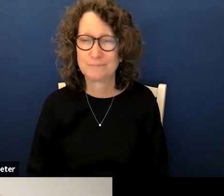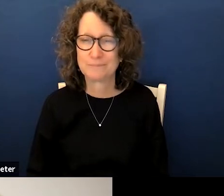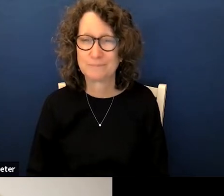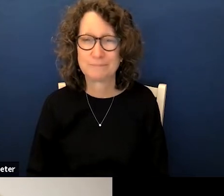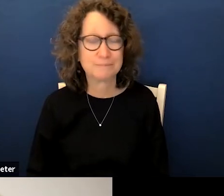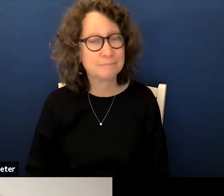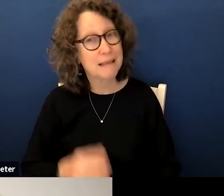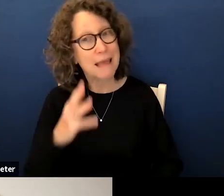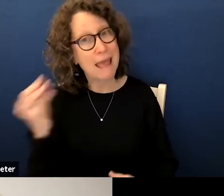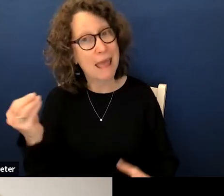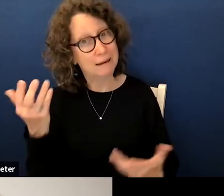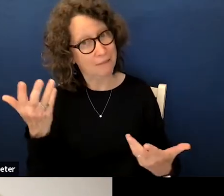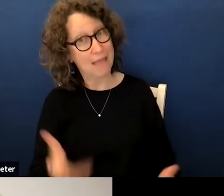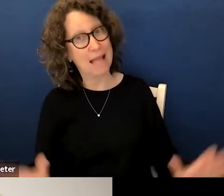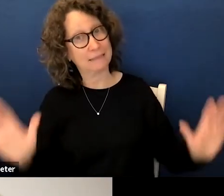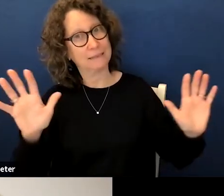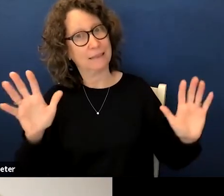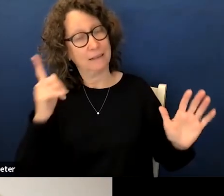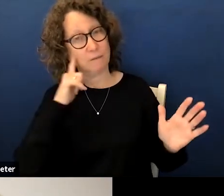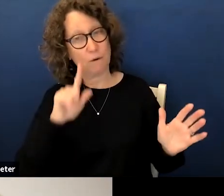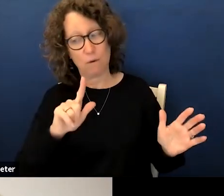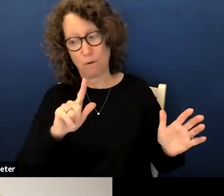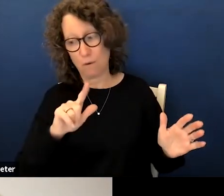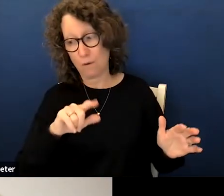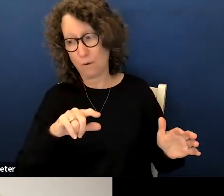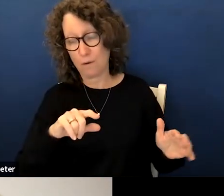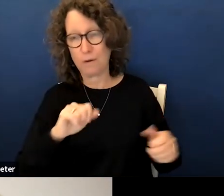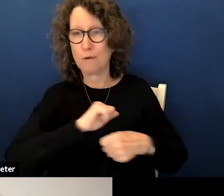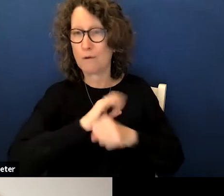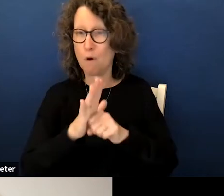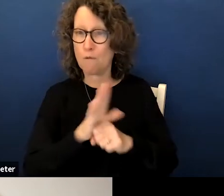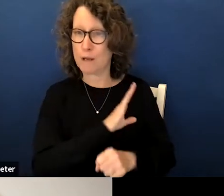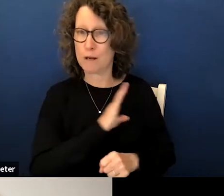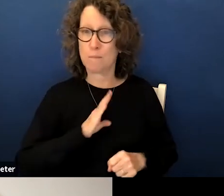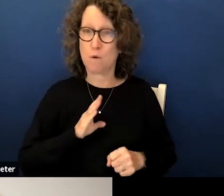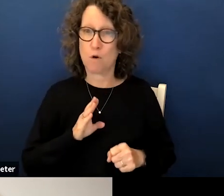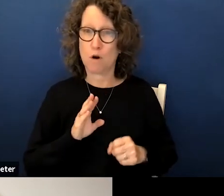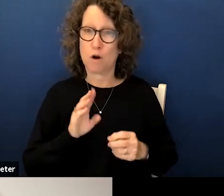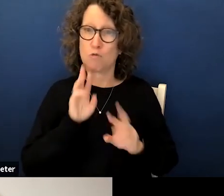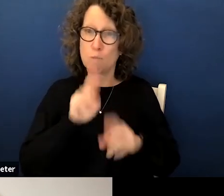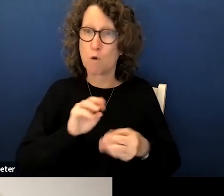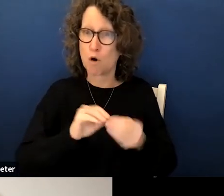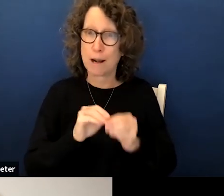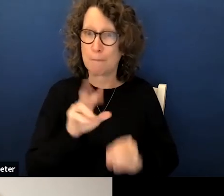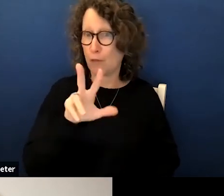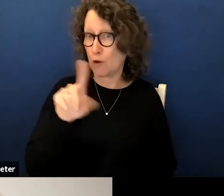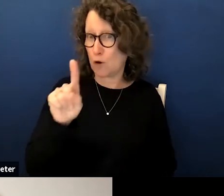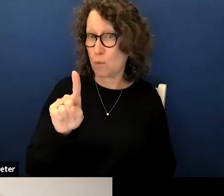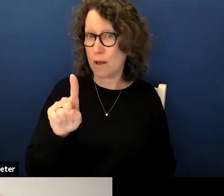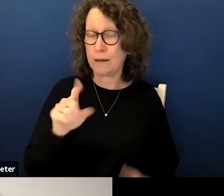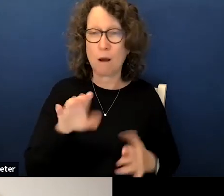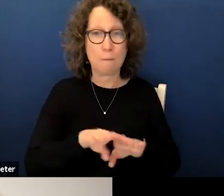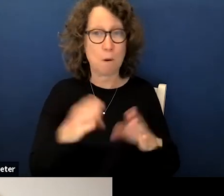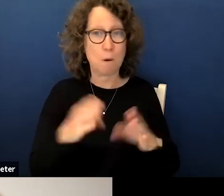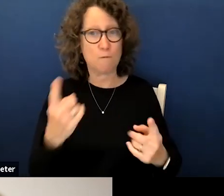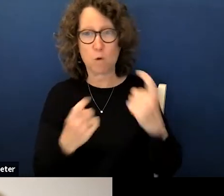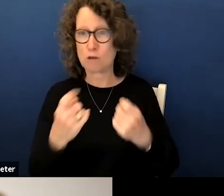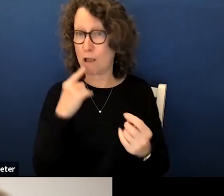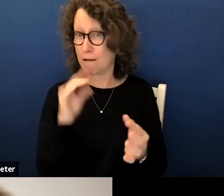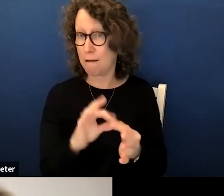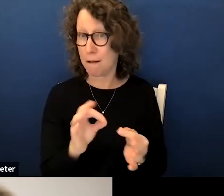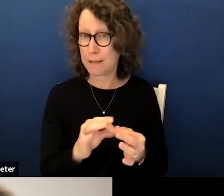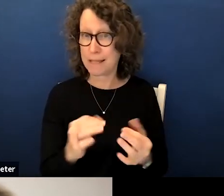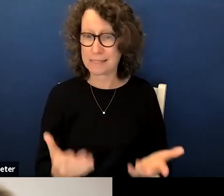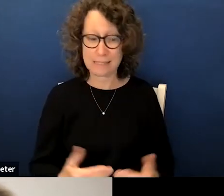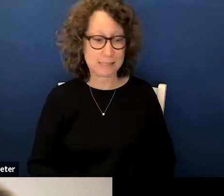and that is it for COVID board report number 31 I will entertain questions or comments you might have one